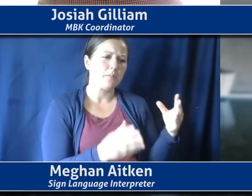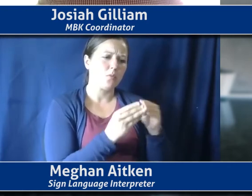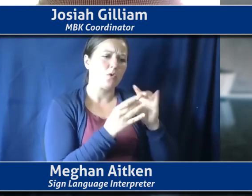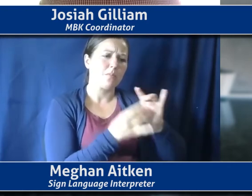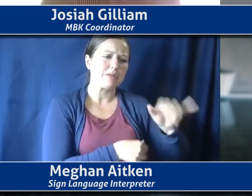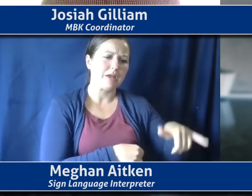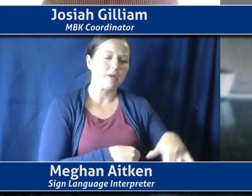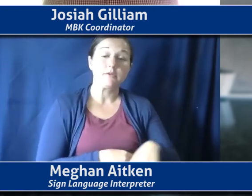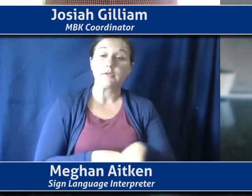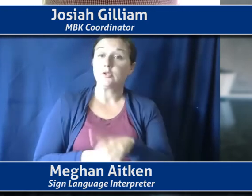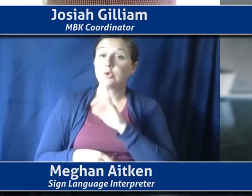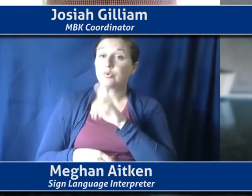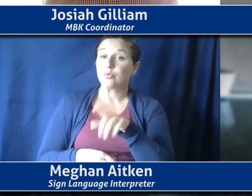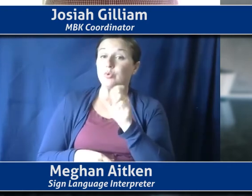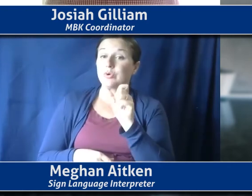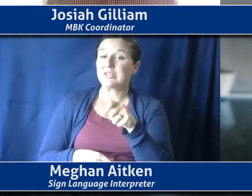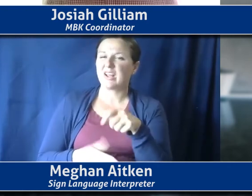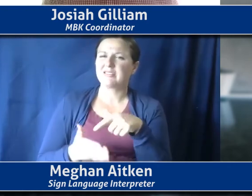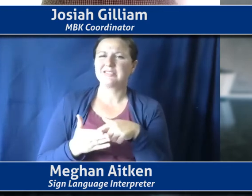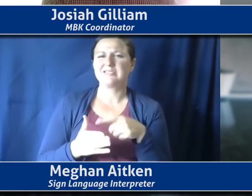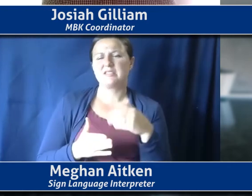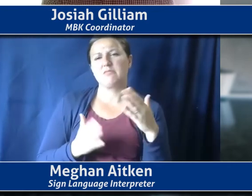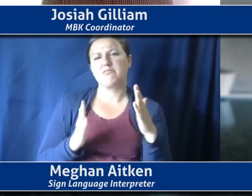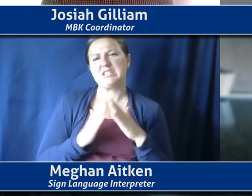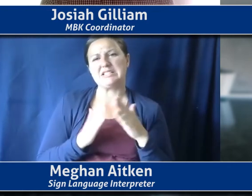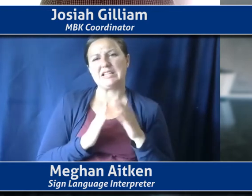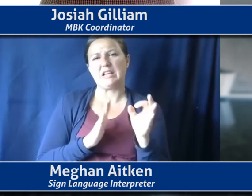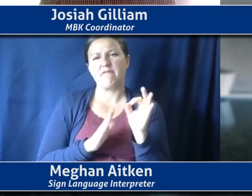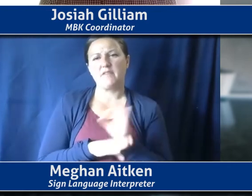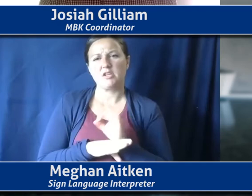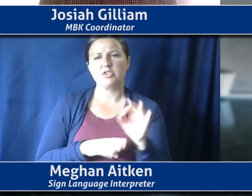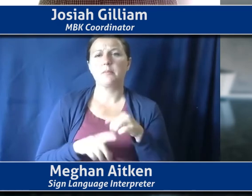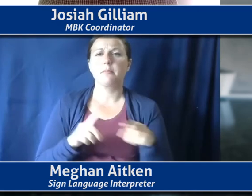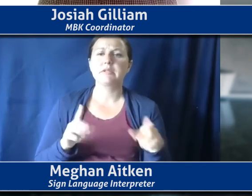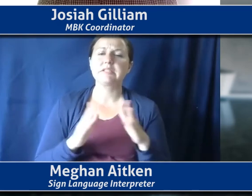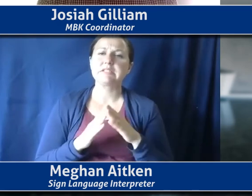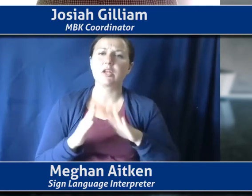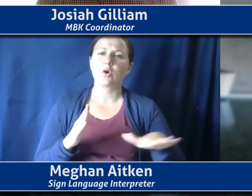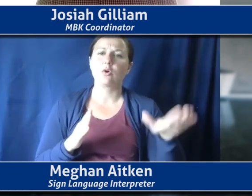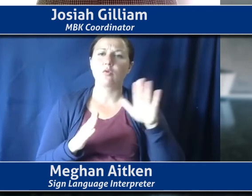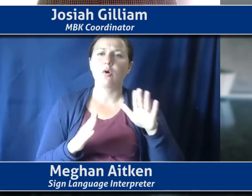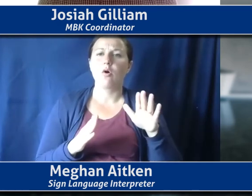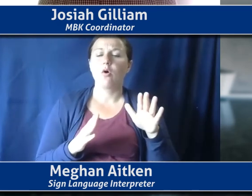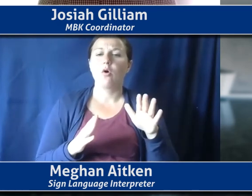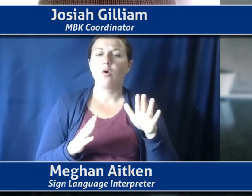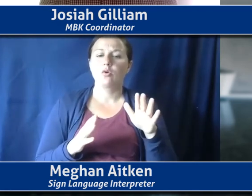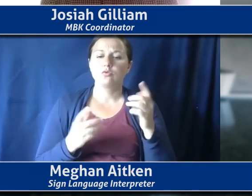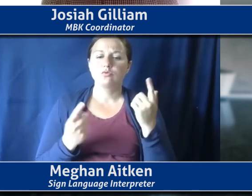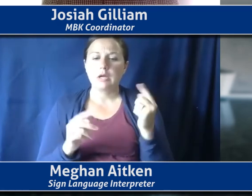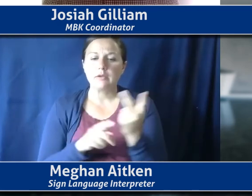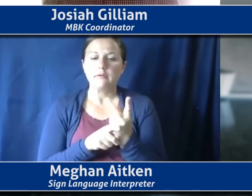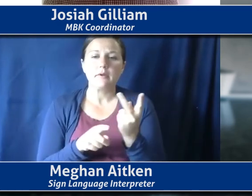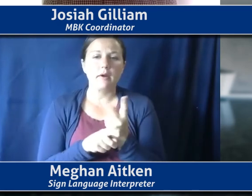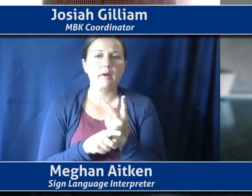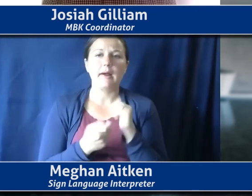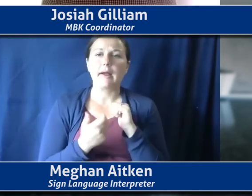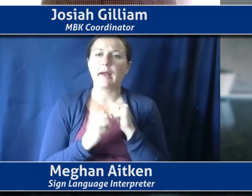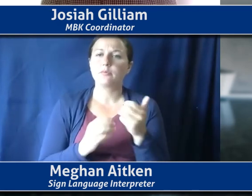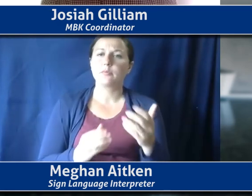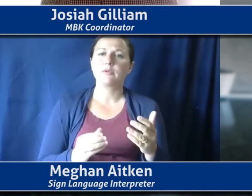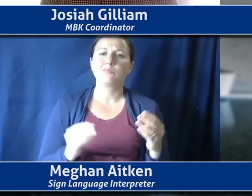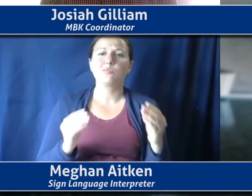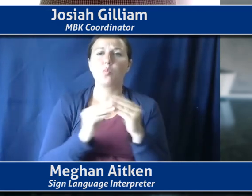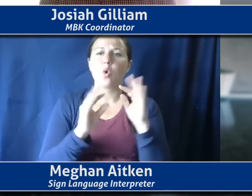Yeah, sure. So this would be more of a city function, but, um, the city overall has been looking at how to be, um, more family friendly